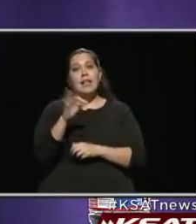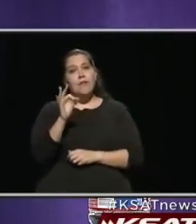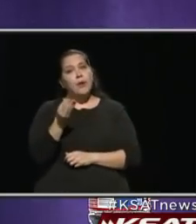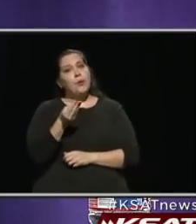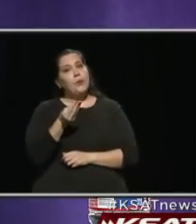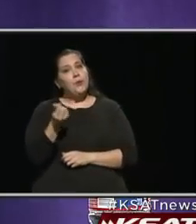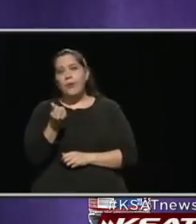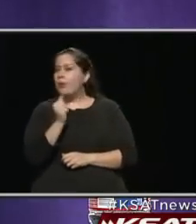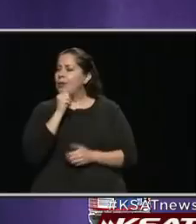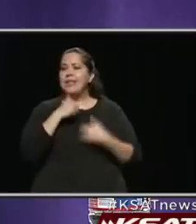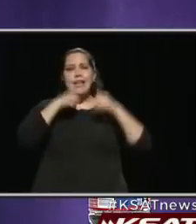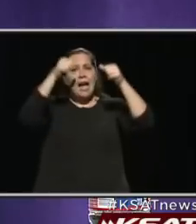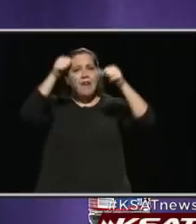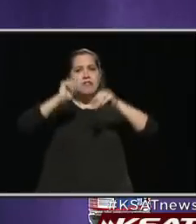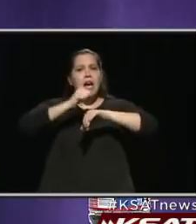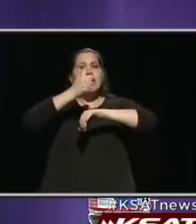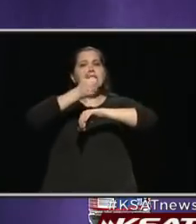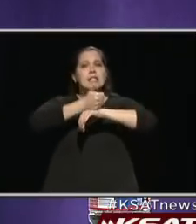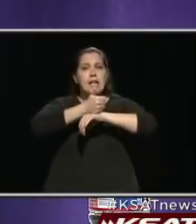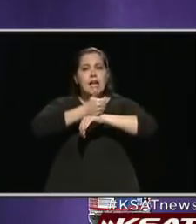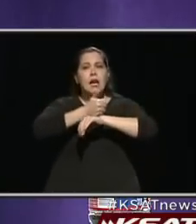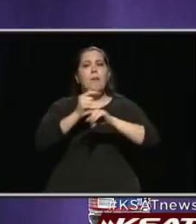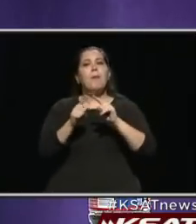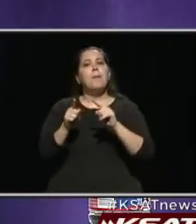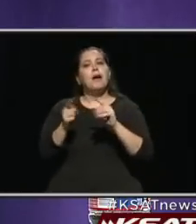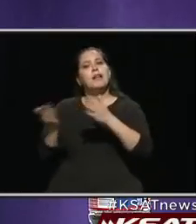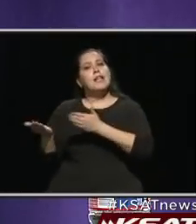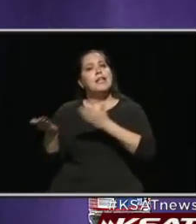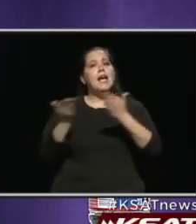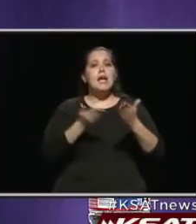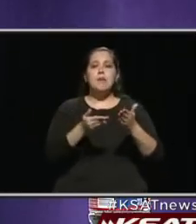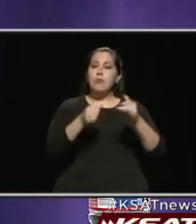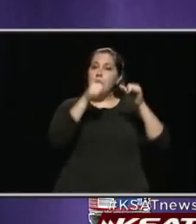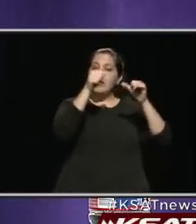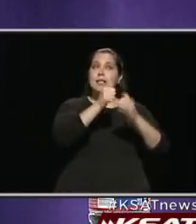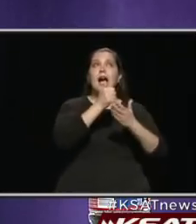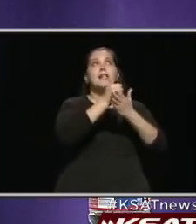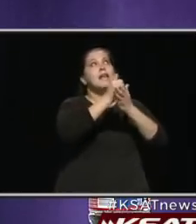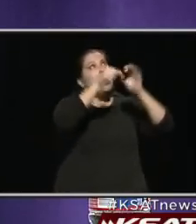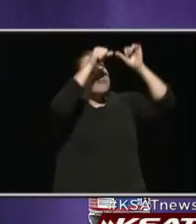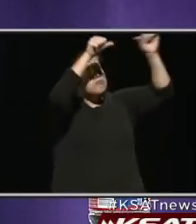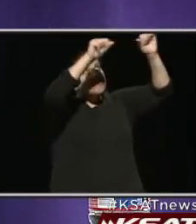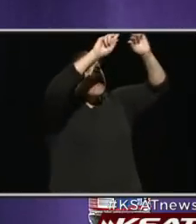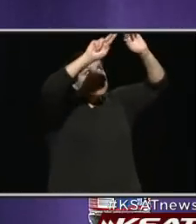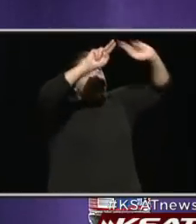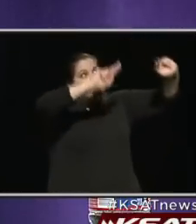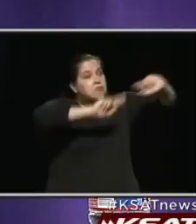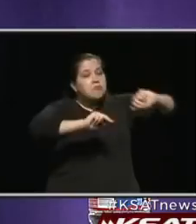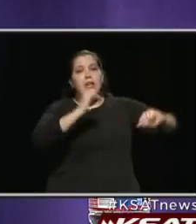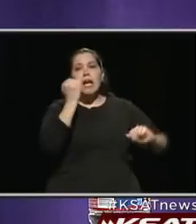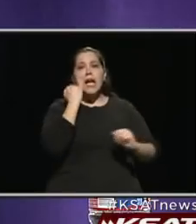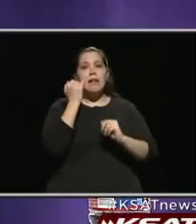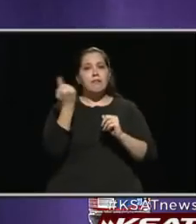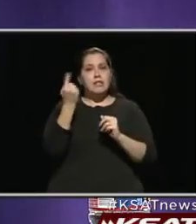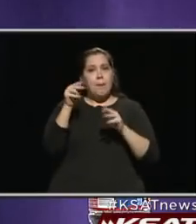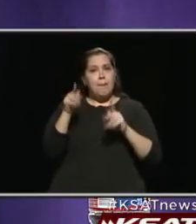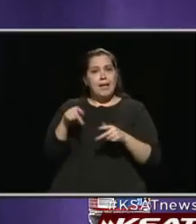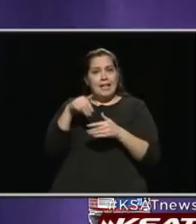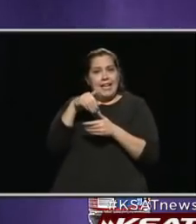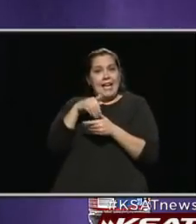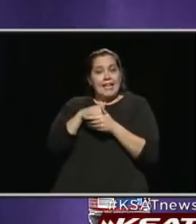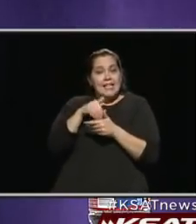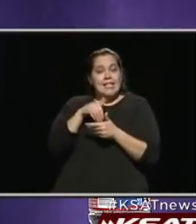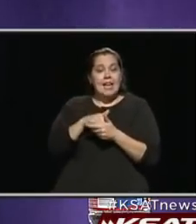some without signs, but they take the signs along and they help them put it up. If anybody inside there that